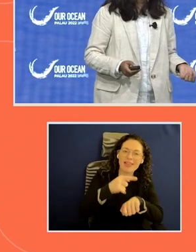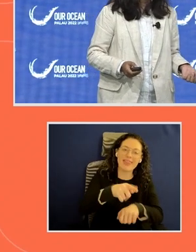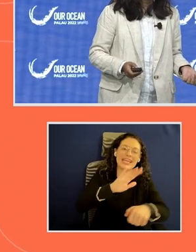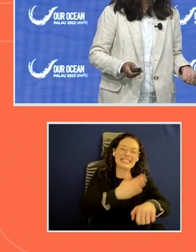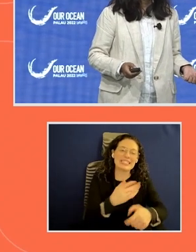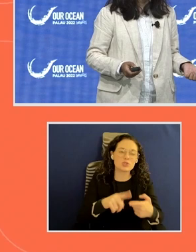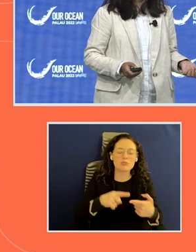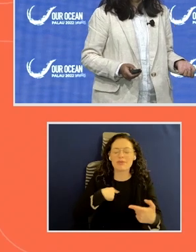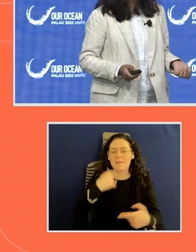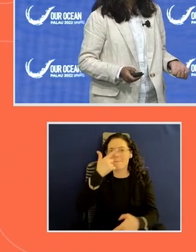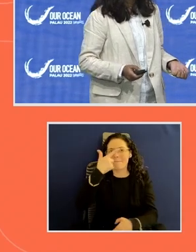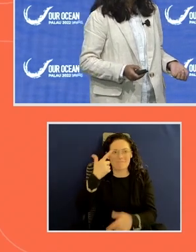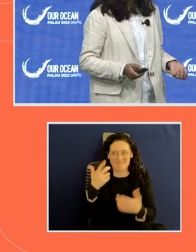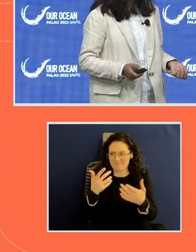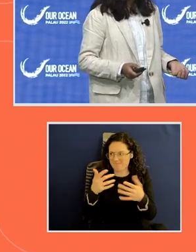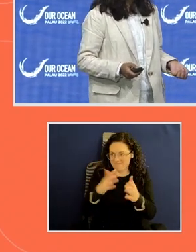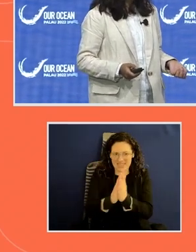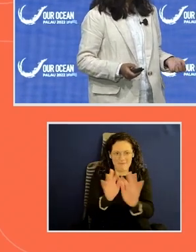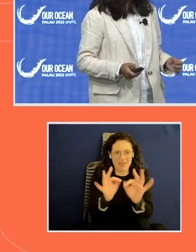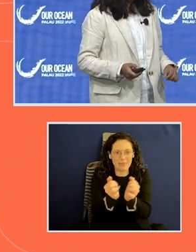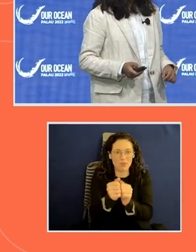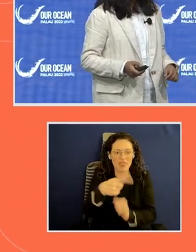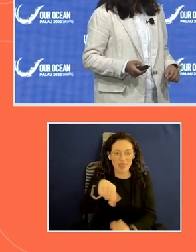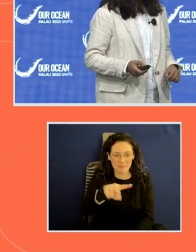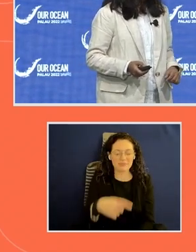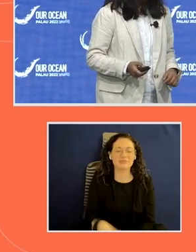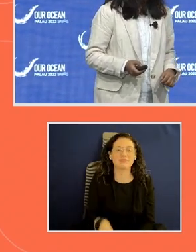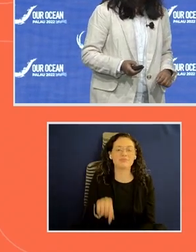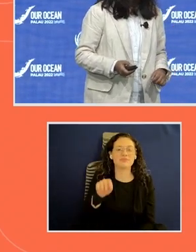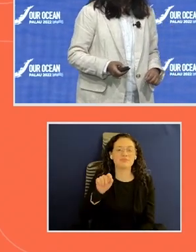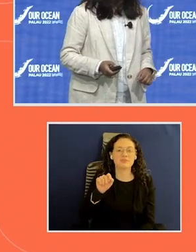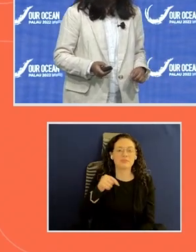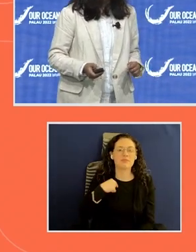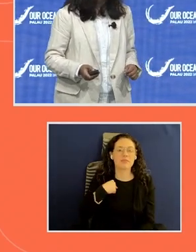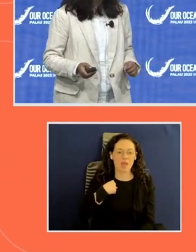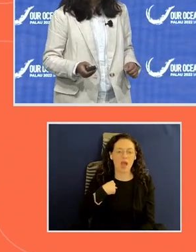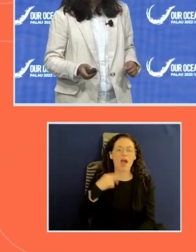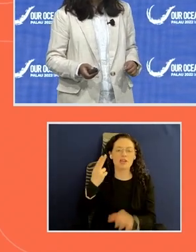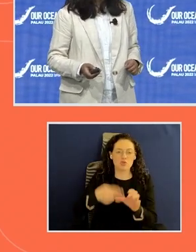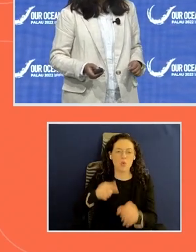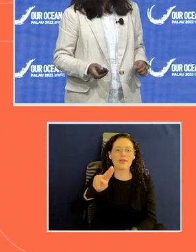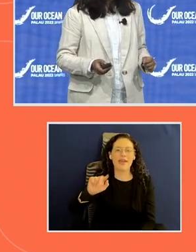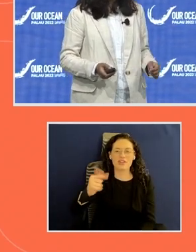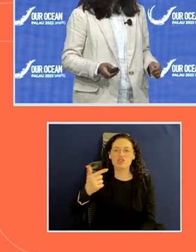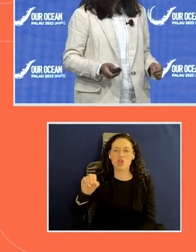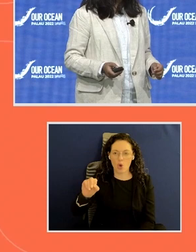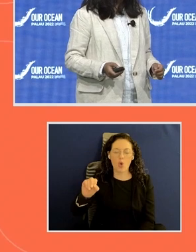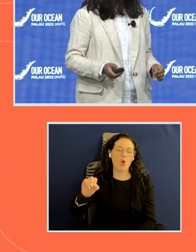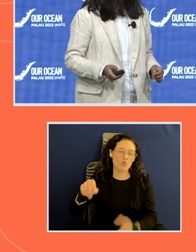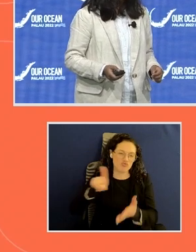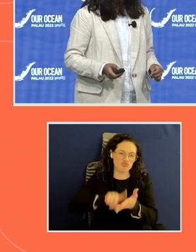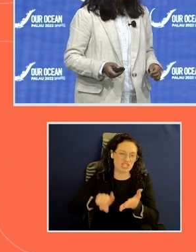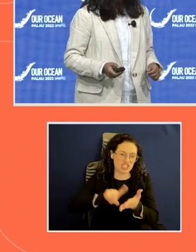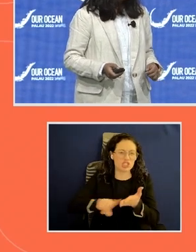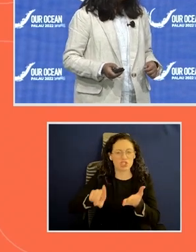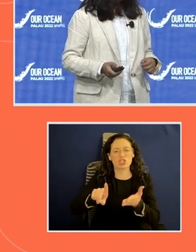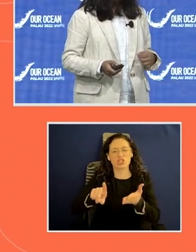In 2018, I worked with Blue Ventures, an NGO that supports community-led fisheries management and conservation.